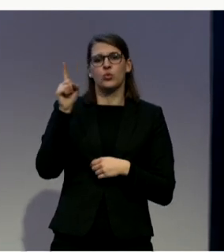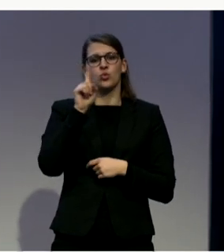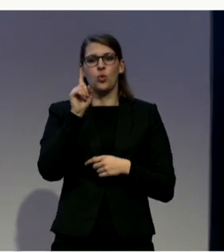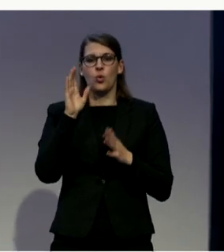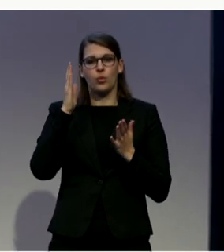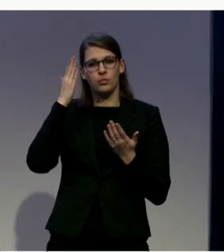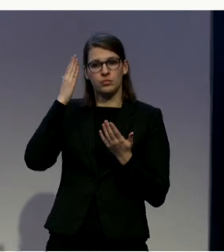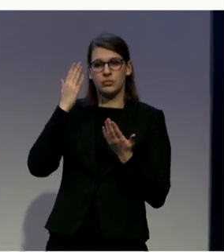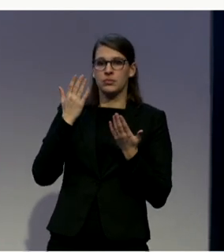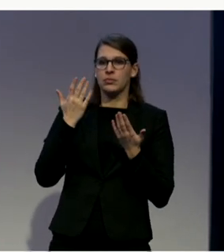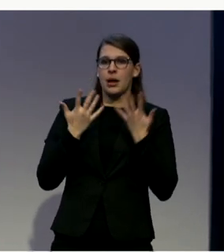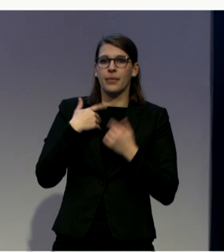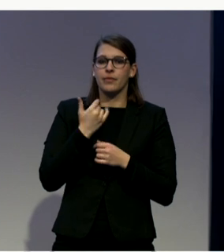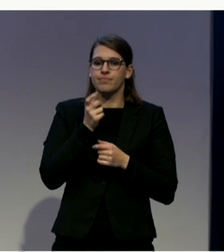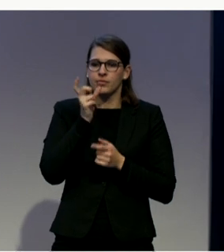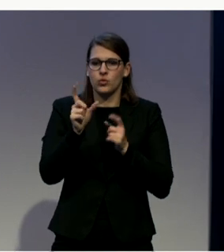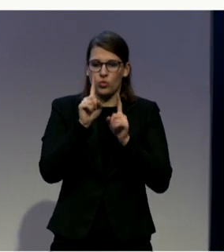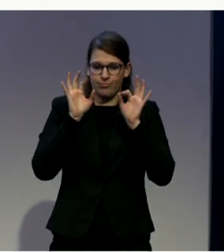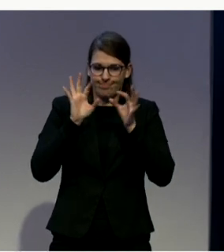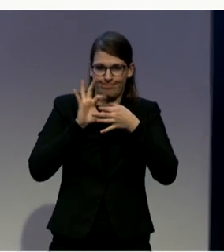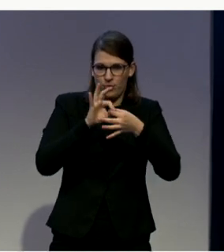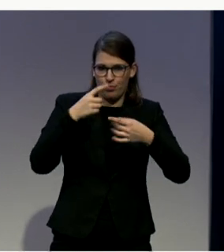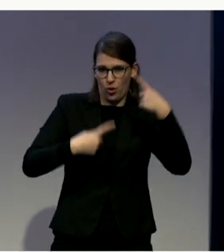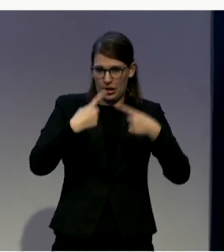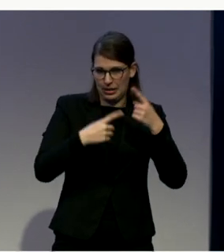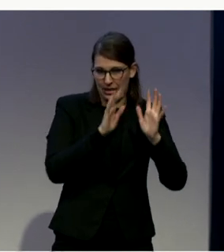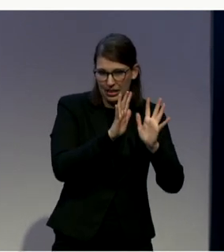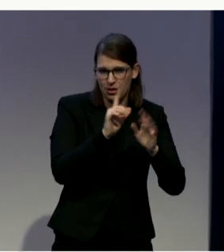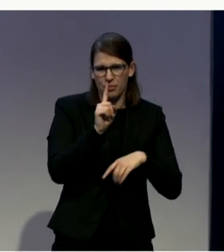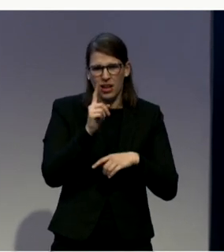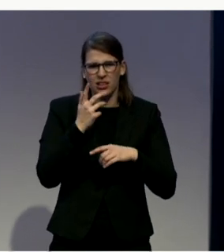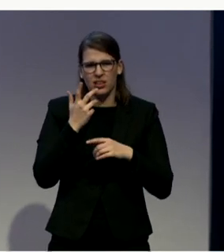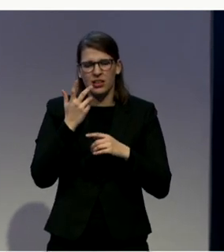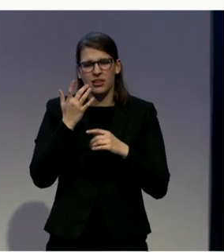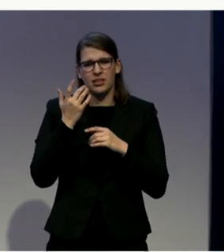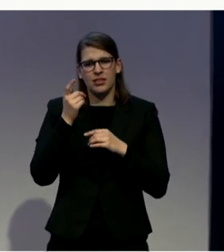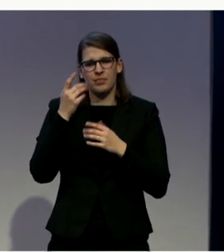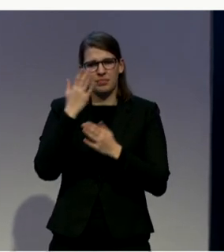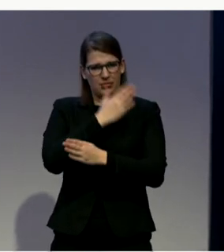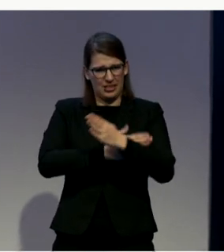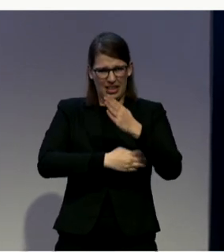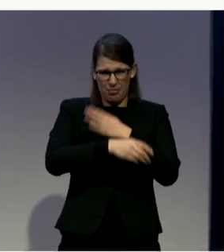see among Indigenous persons with disabilities that warrant having an own organization?